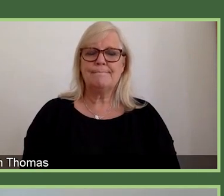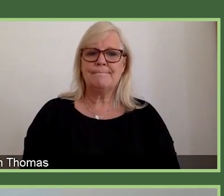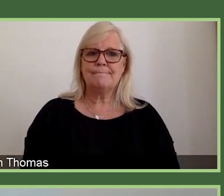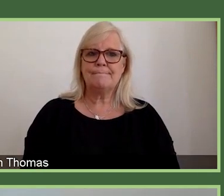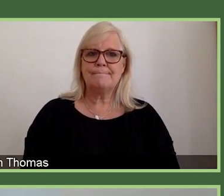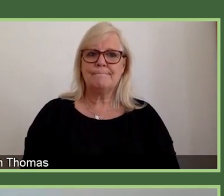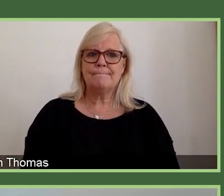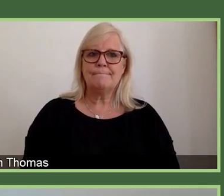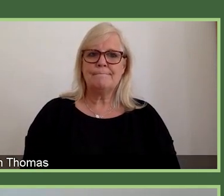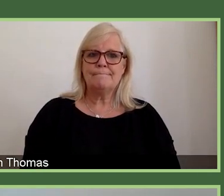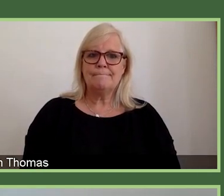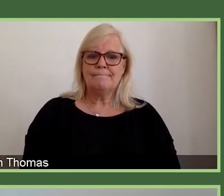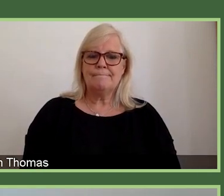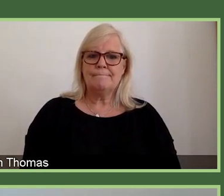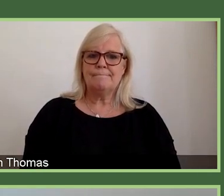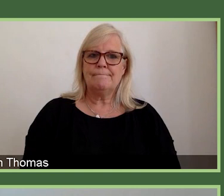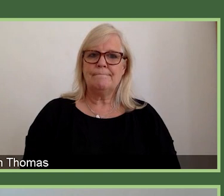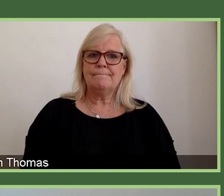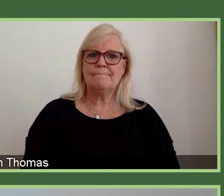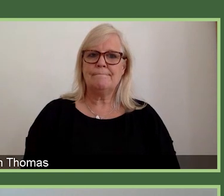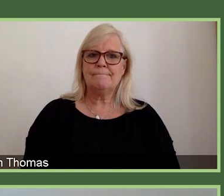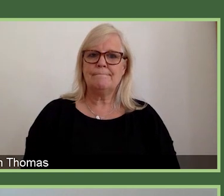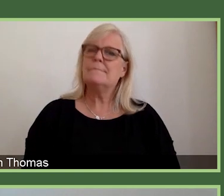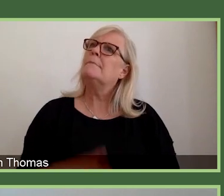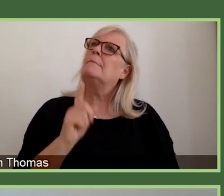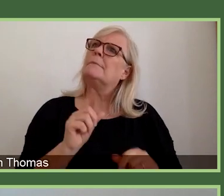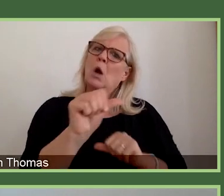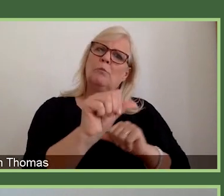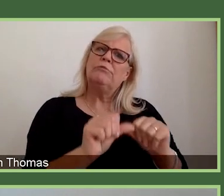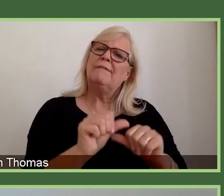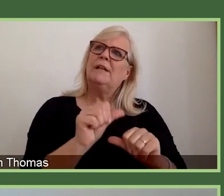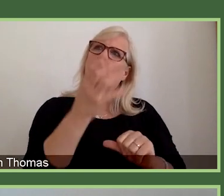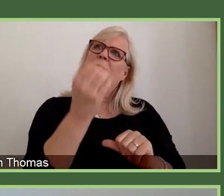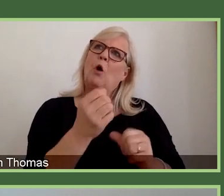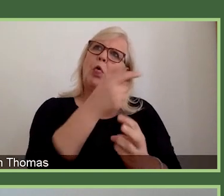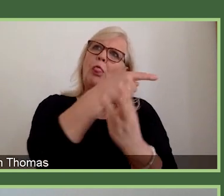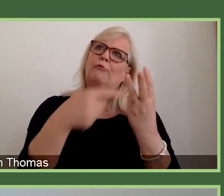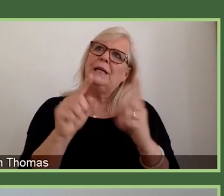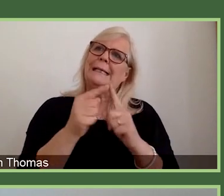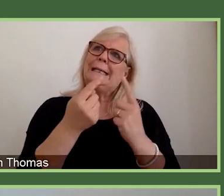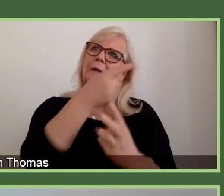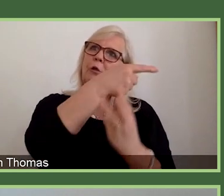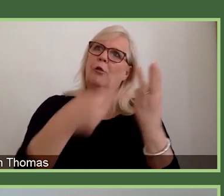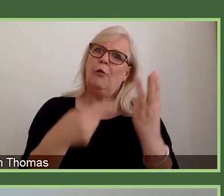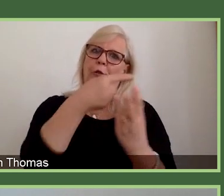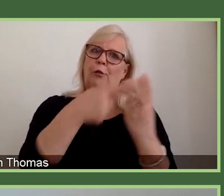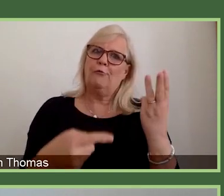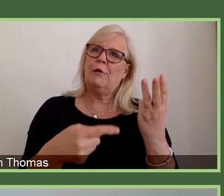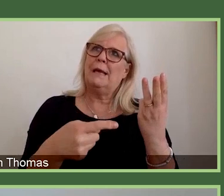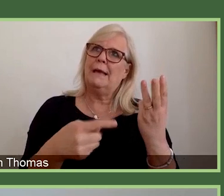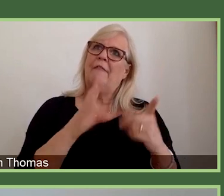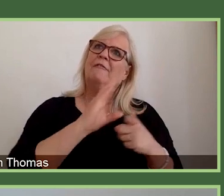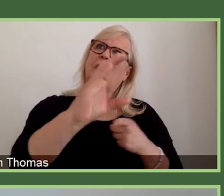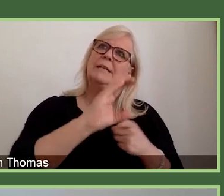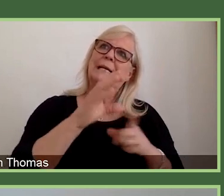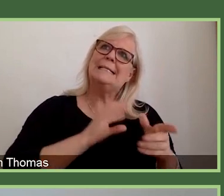So, very briefly then, these are the three discovery research open-mode funding schemes. We have the